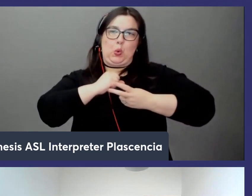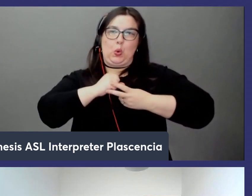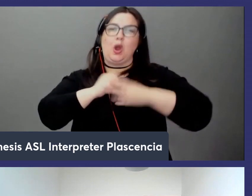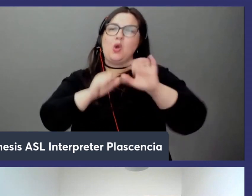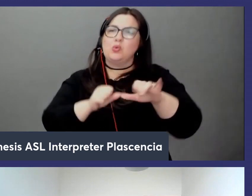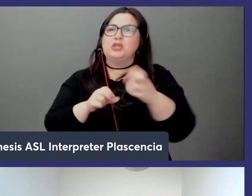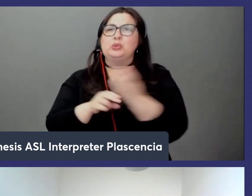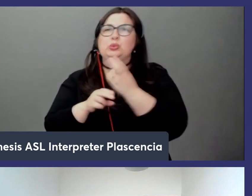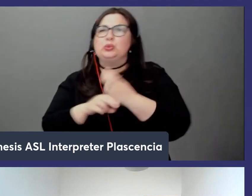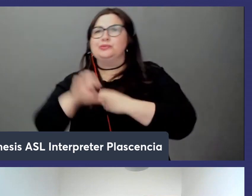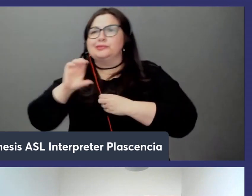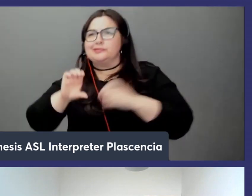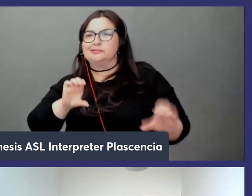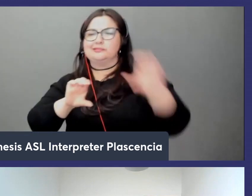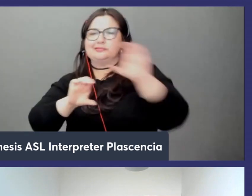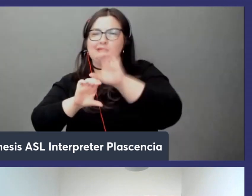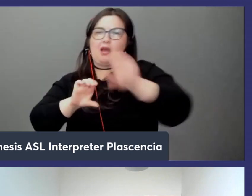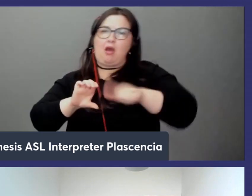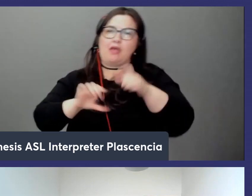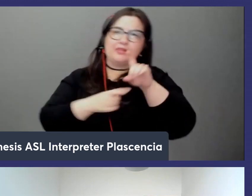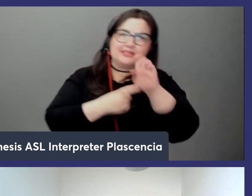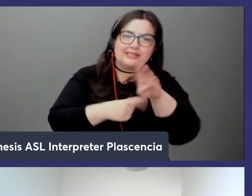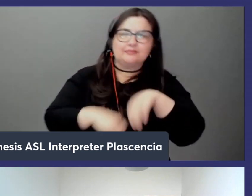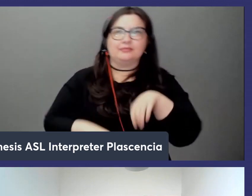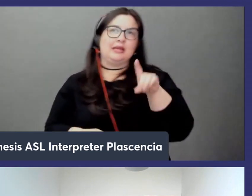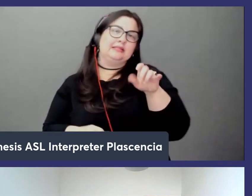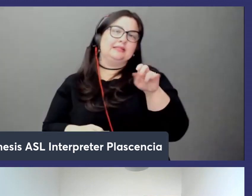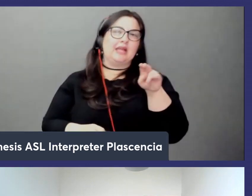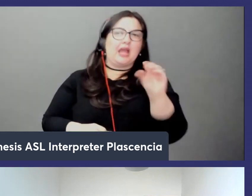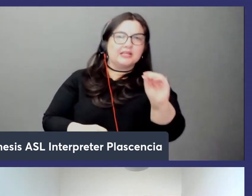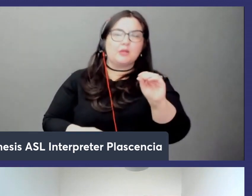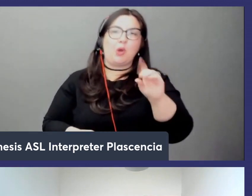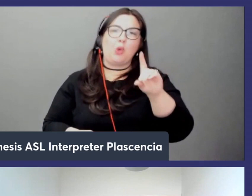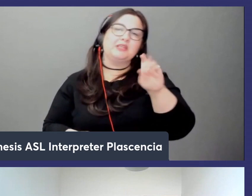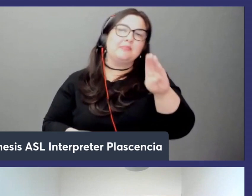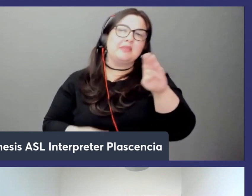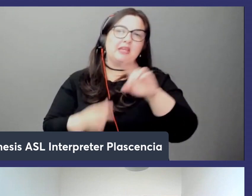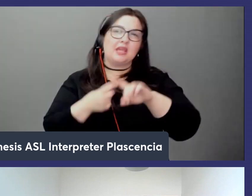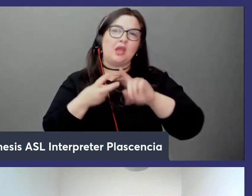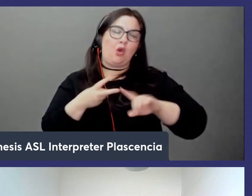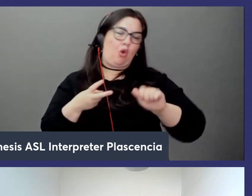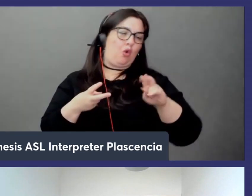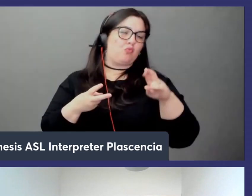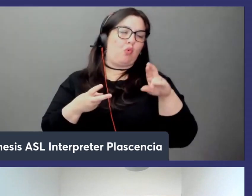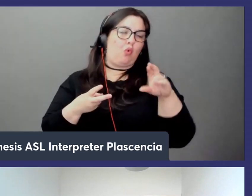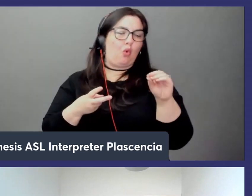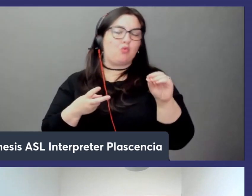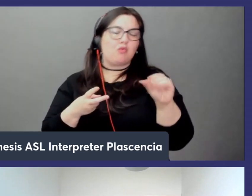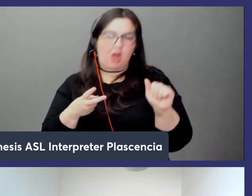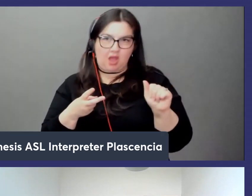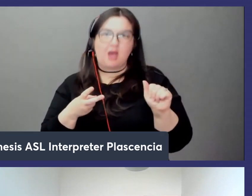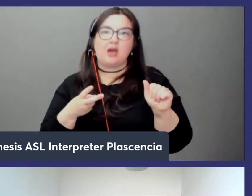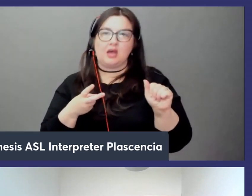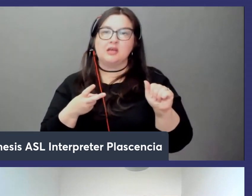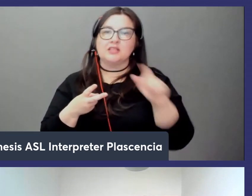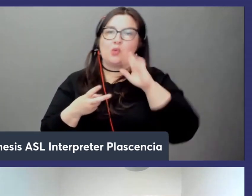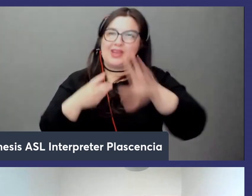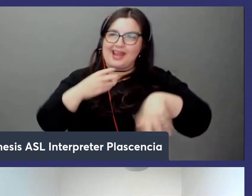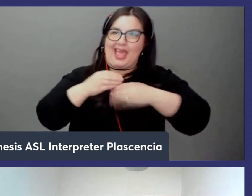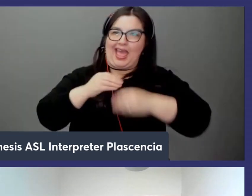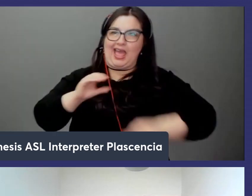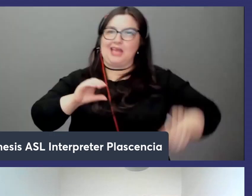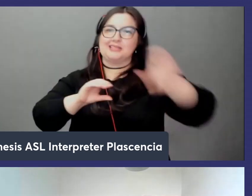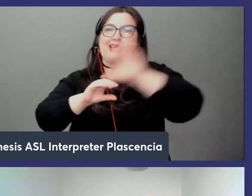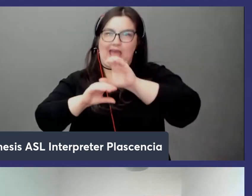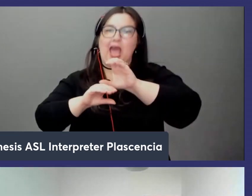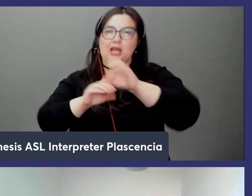with another database like say dynamo db or aurora and you would add a cache to speed up data access so you know when your